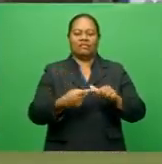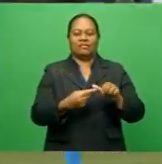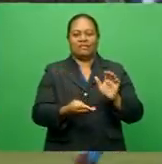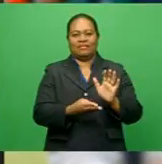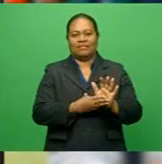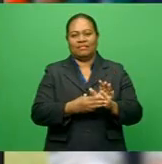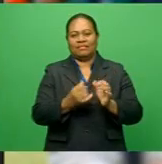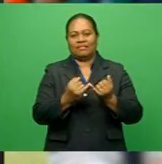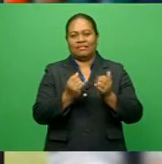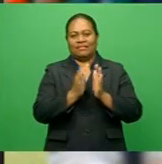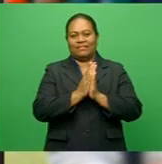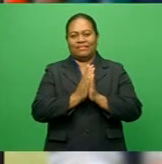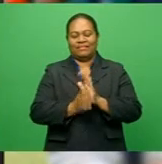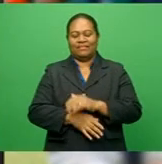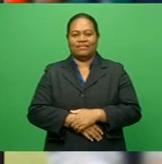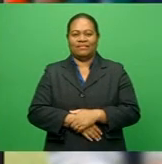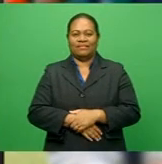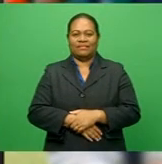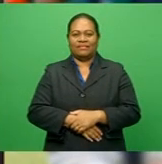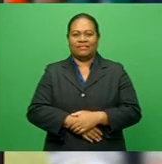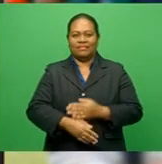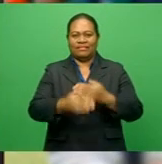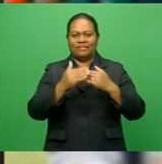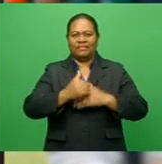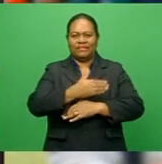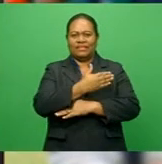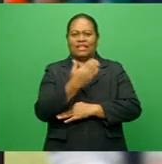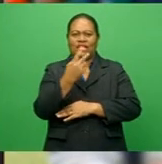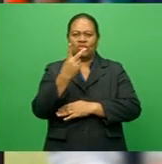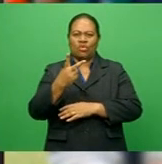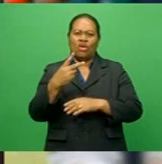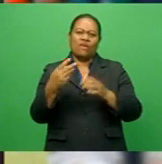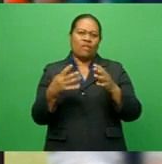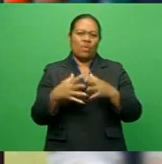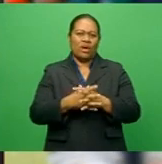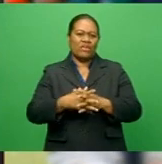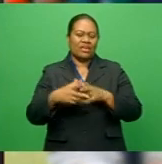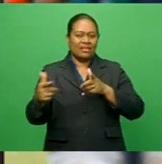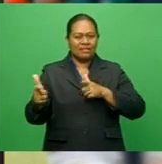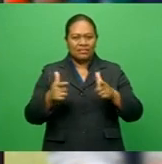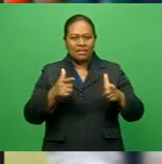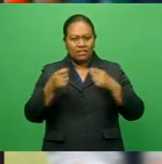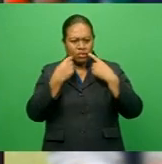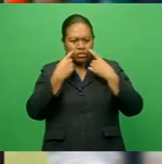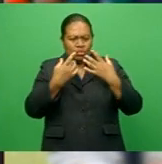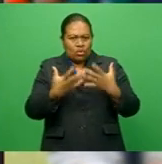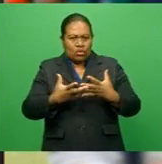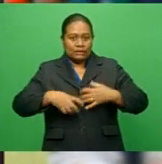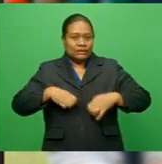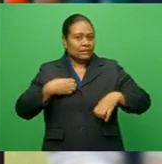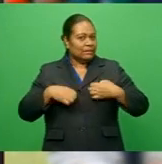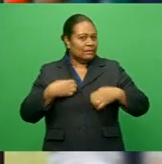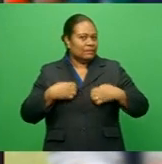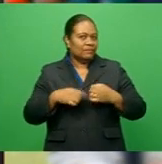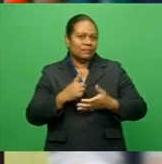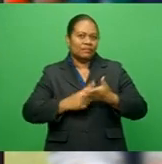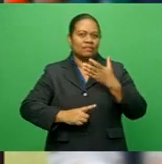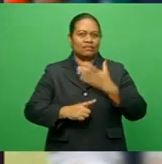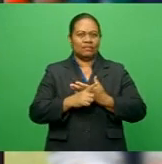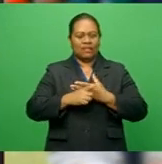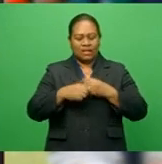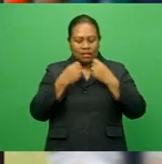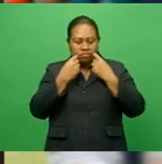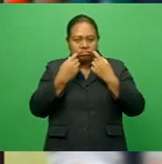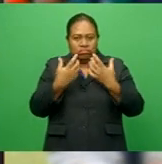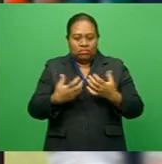FBC Sports. Day two of the Fiji Bita Wairiki Sevens has produced some exciting rugby that's impressed national sevens